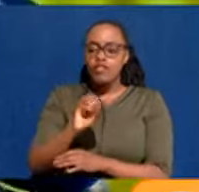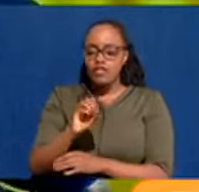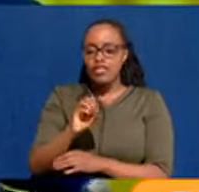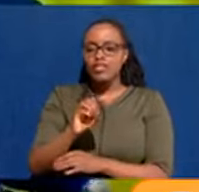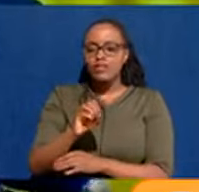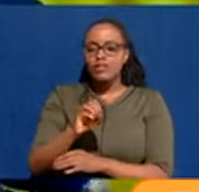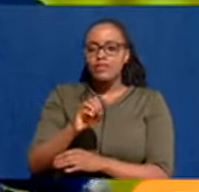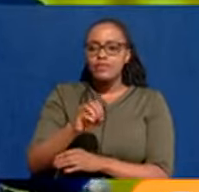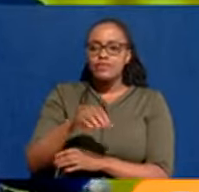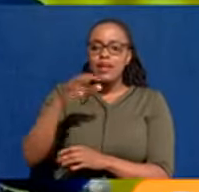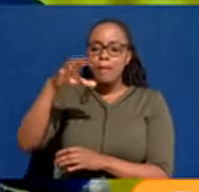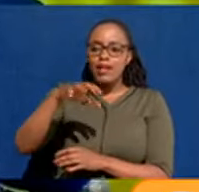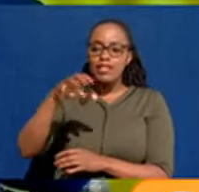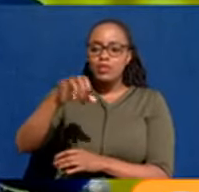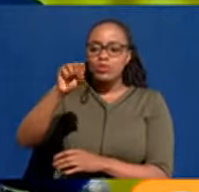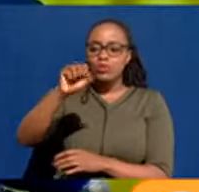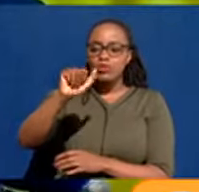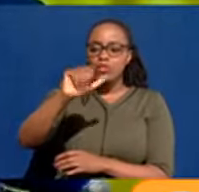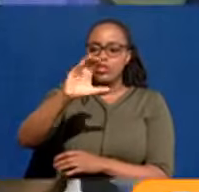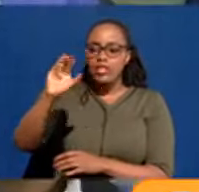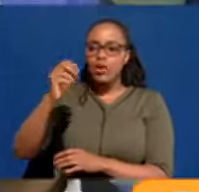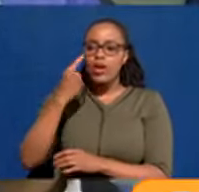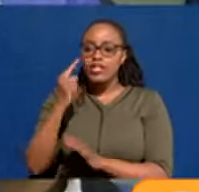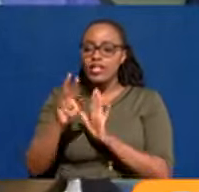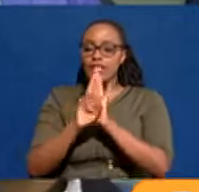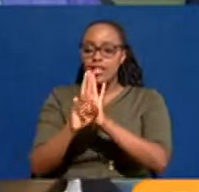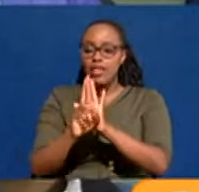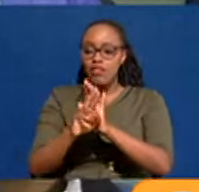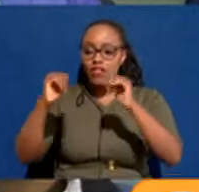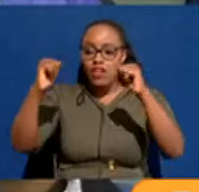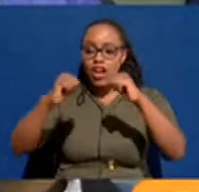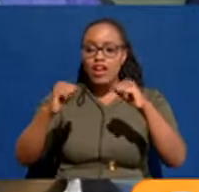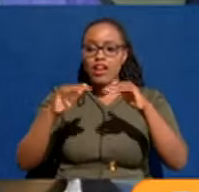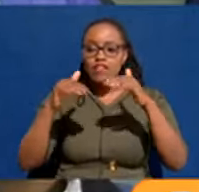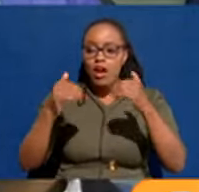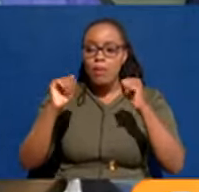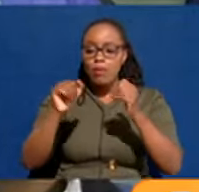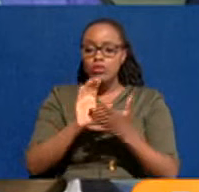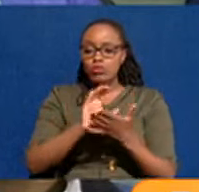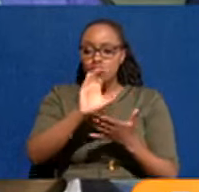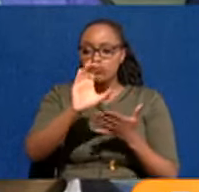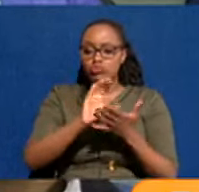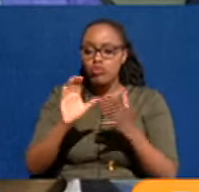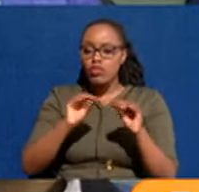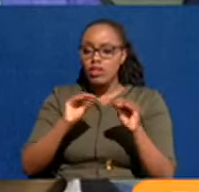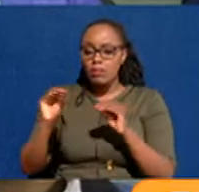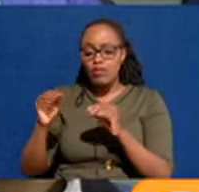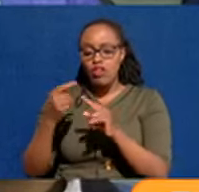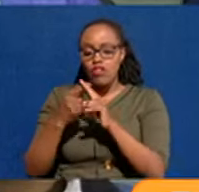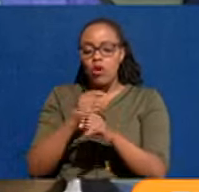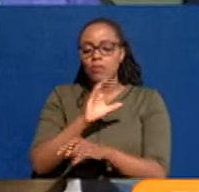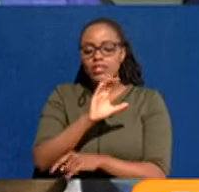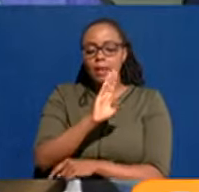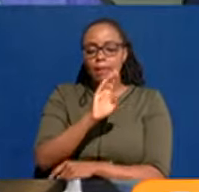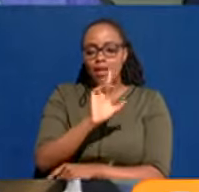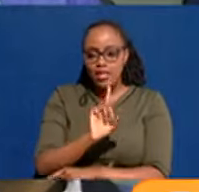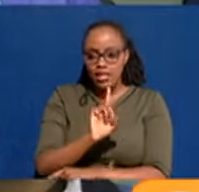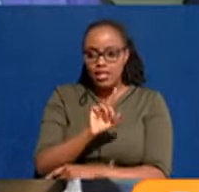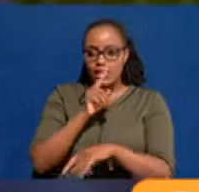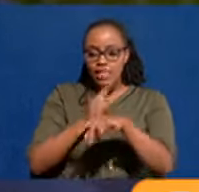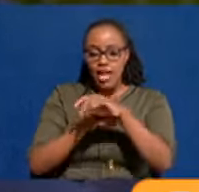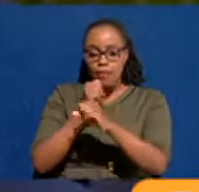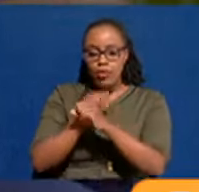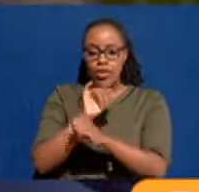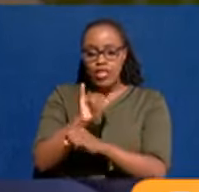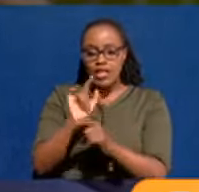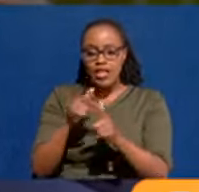I can see some of them represented here. We've agreed about how to relocate some of them from the Central Business District. And while doing that,